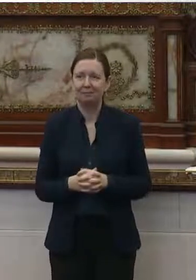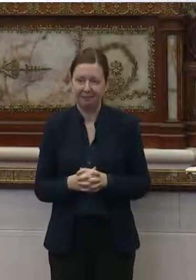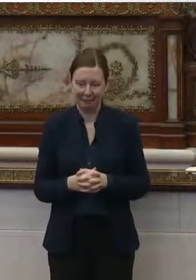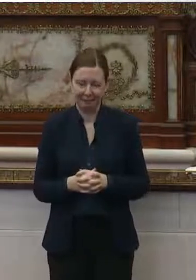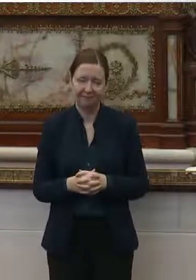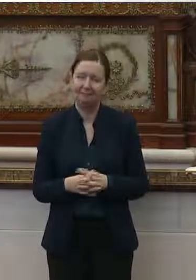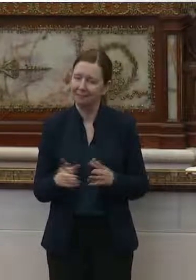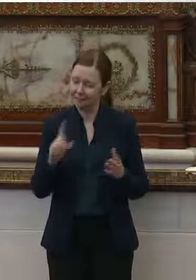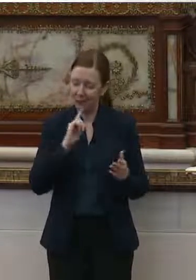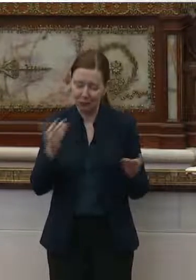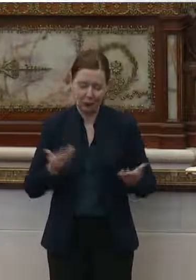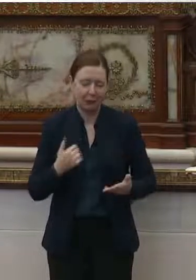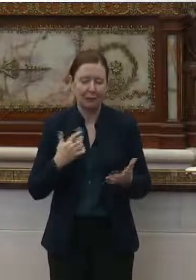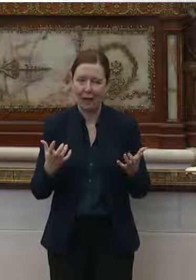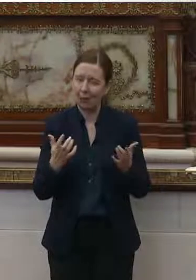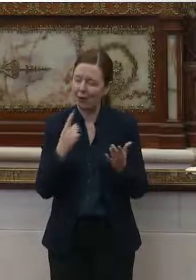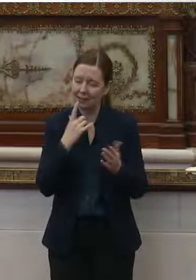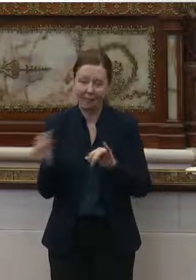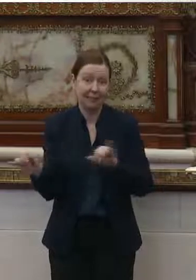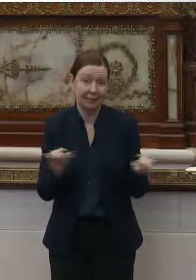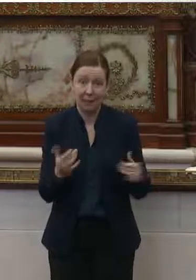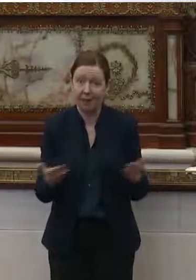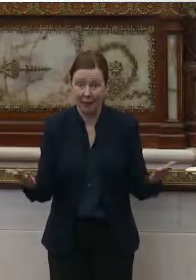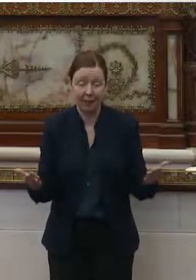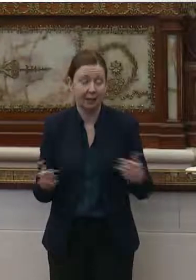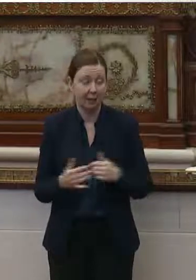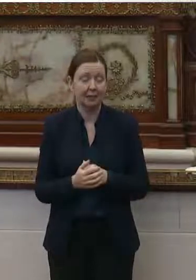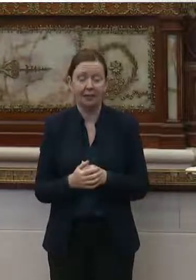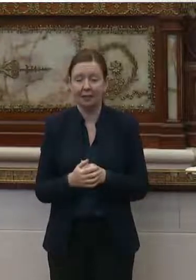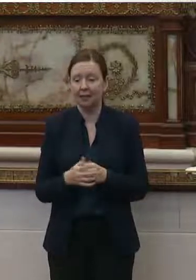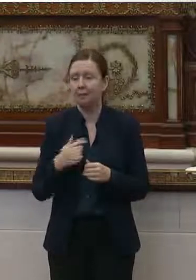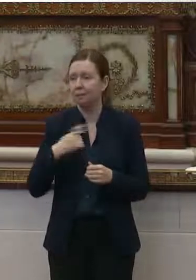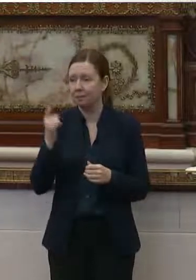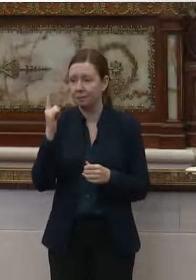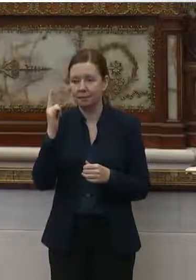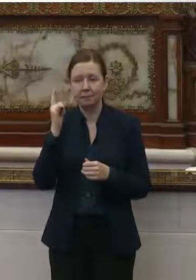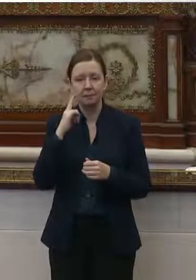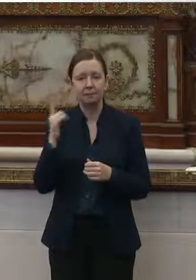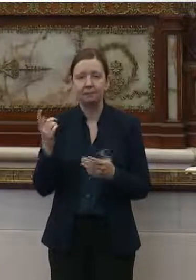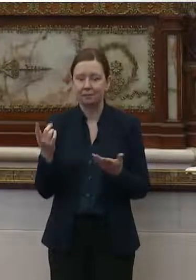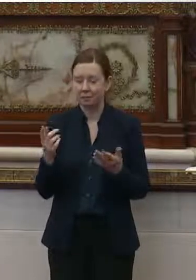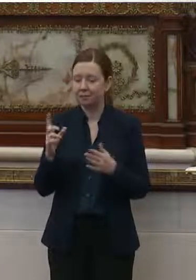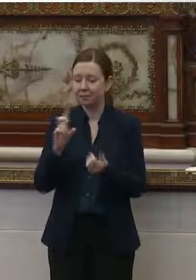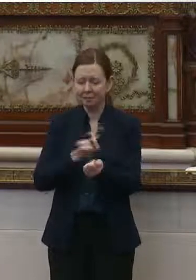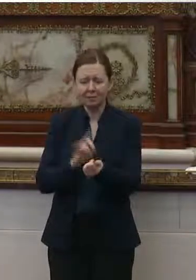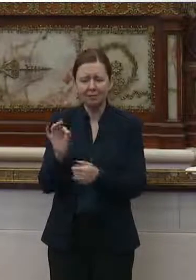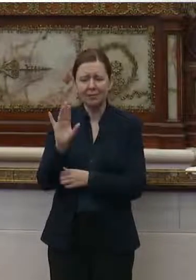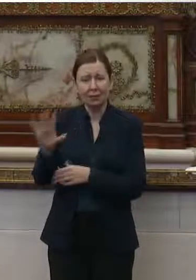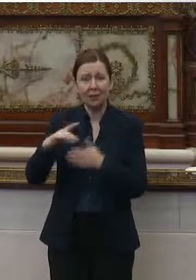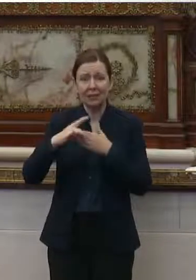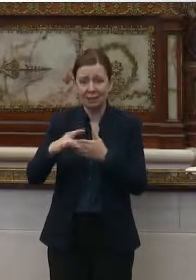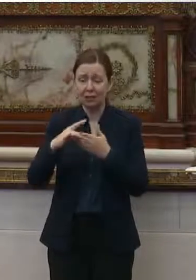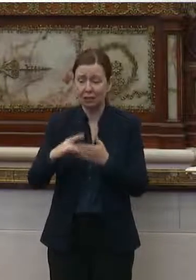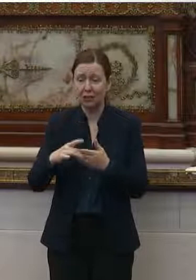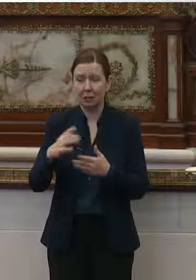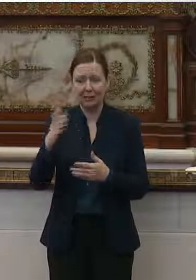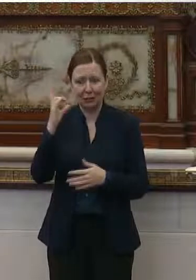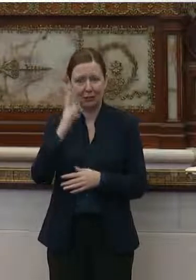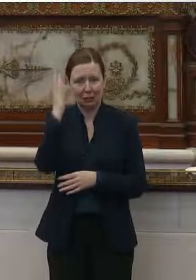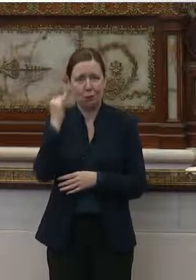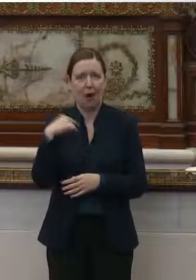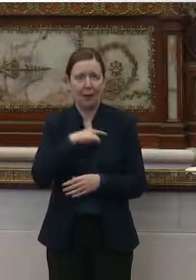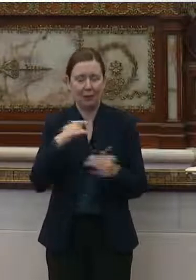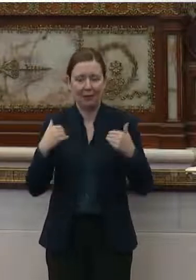You're very welcome. And I want to echo that thanks because, um, I think that it's under Dr. Farley's leadership that we've had, um,